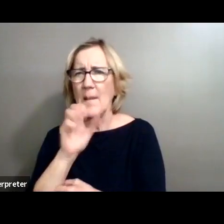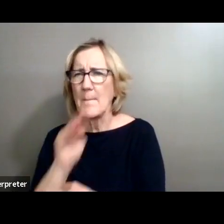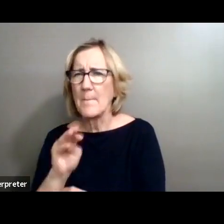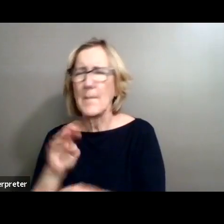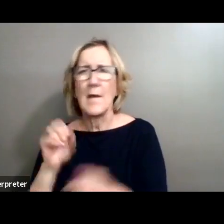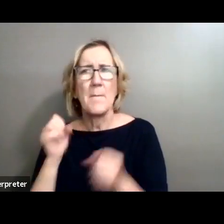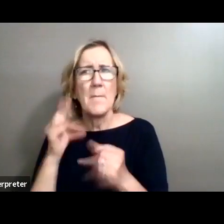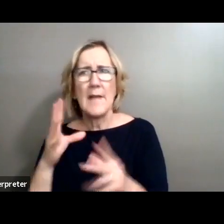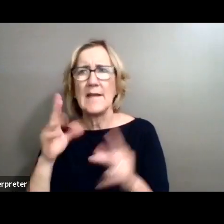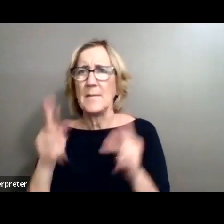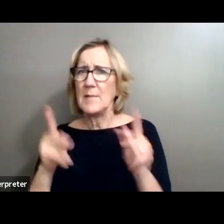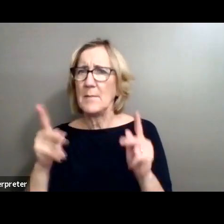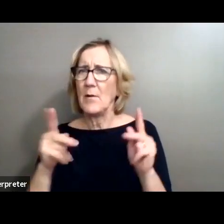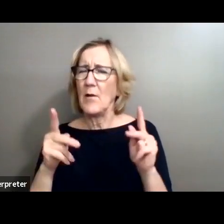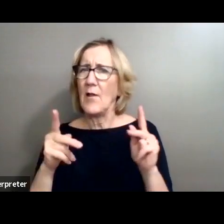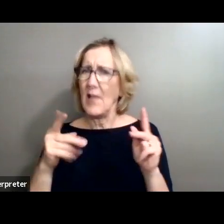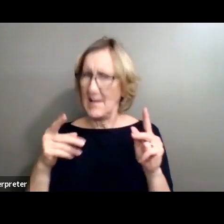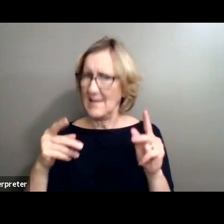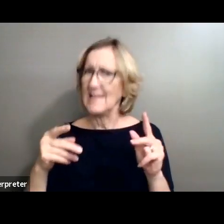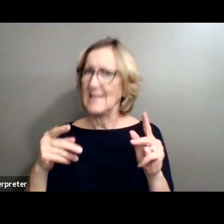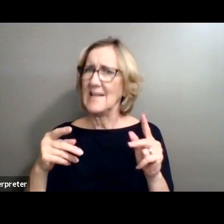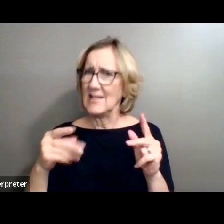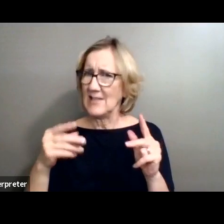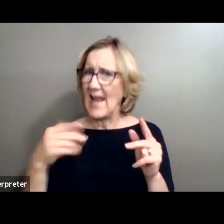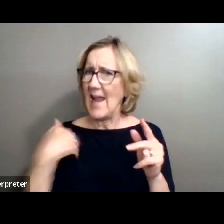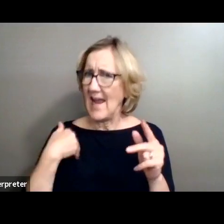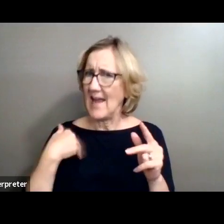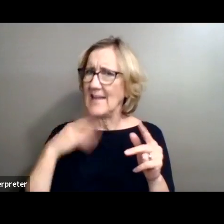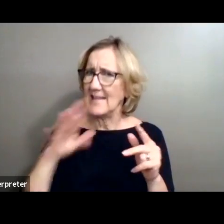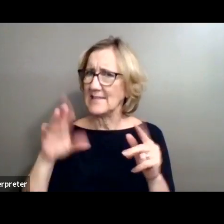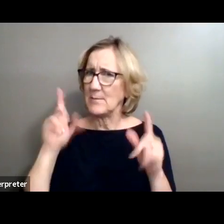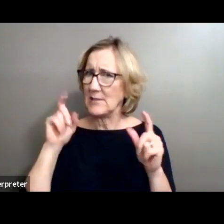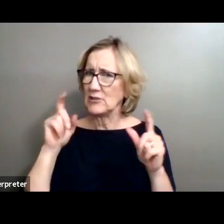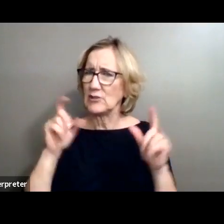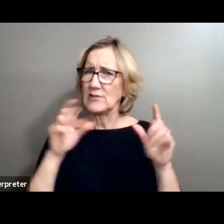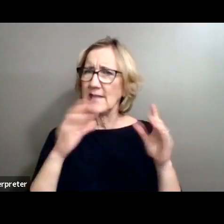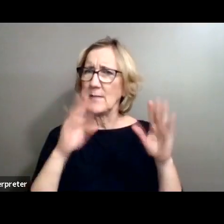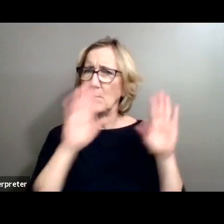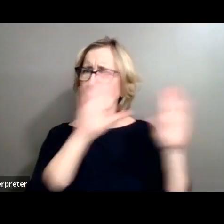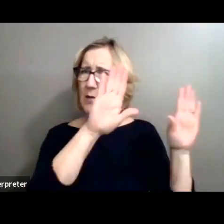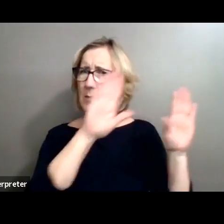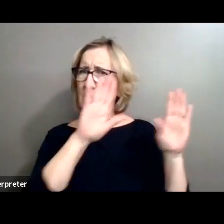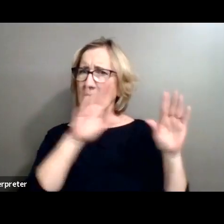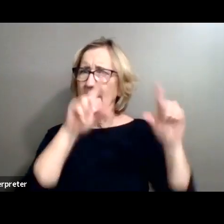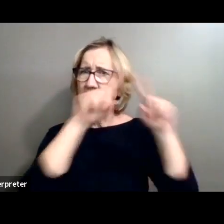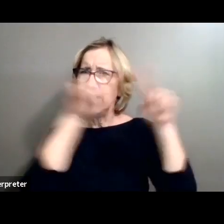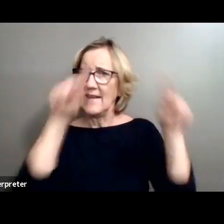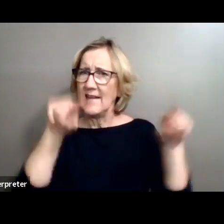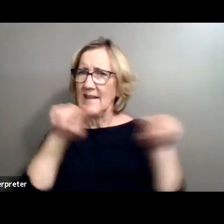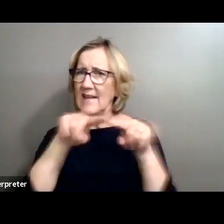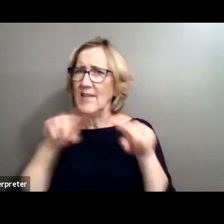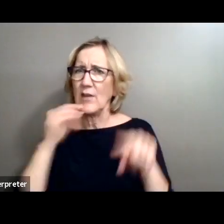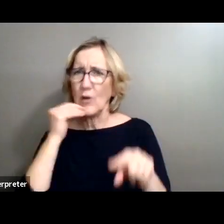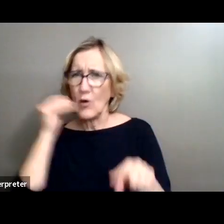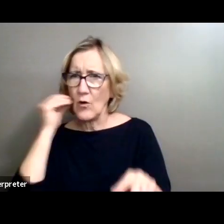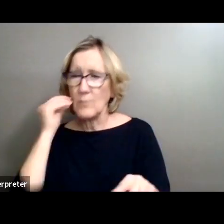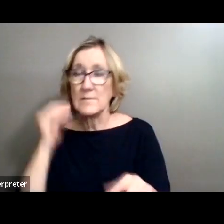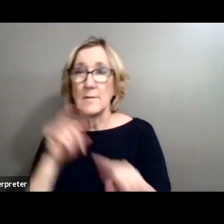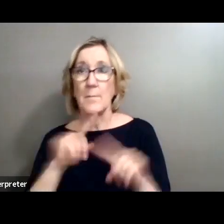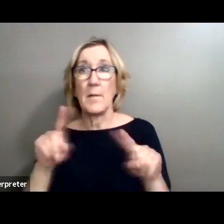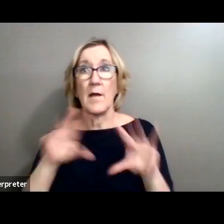James' photos in their homes, in their business, and close to their hearts. But the world was changing again.